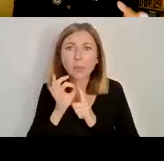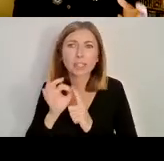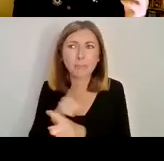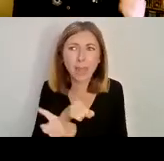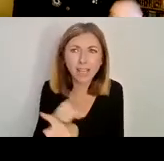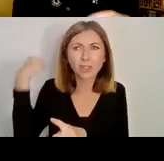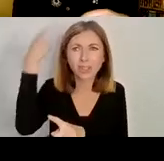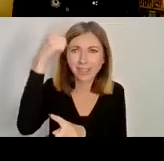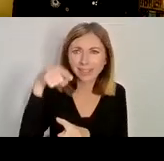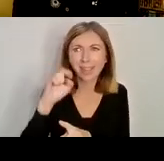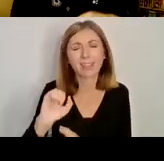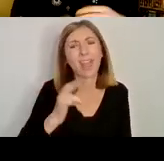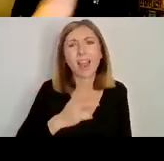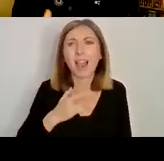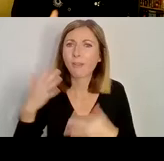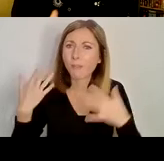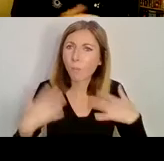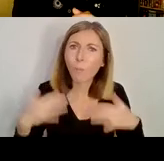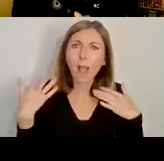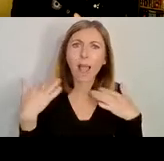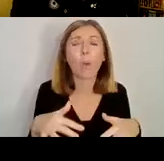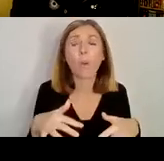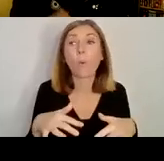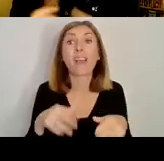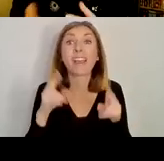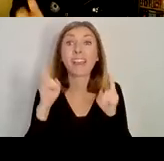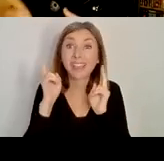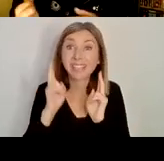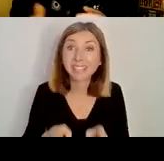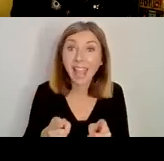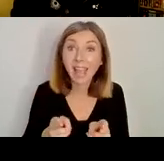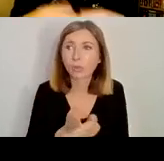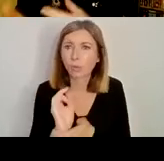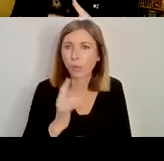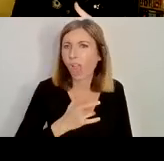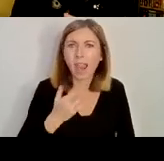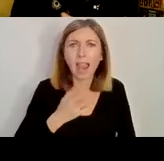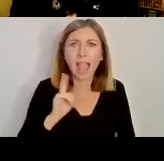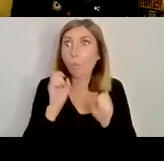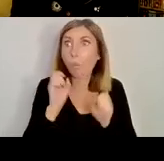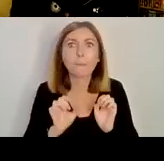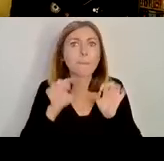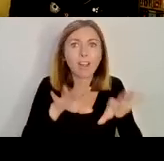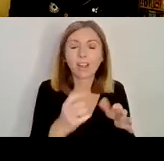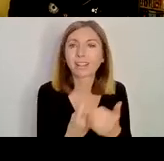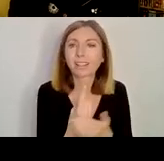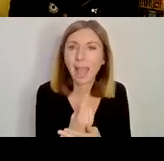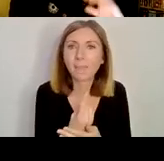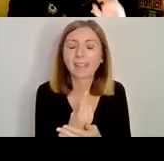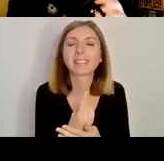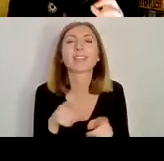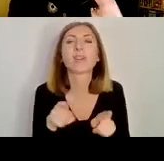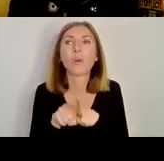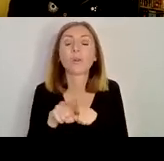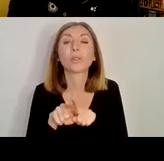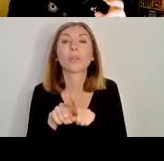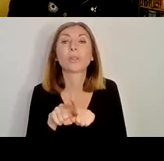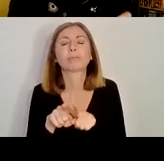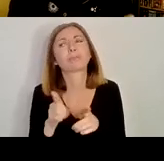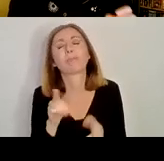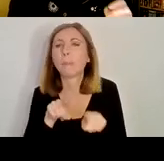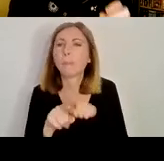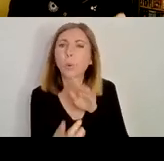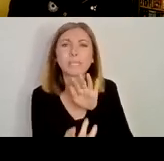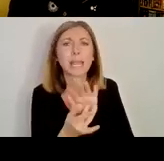miracles of the saint, the death of the saint, and sometimes the miracles after the death of the saint. One of the most important